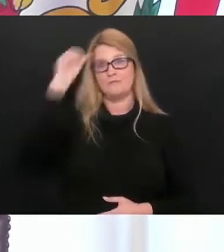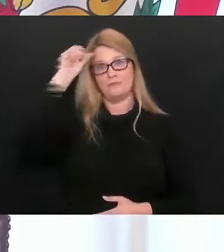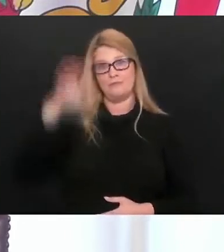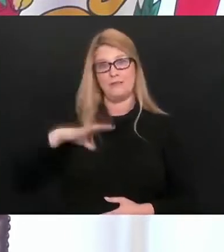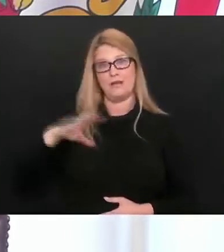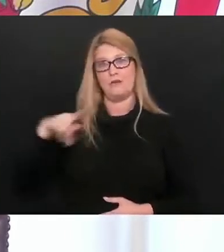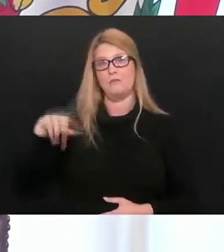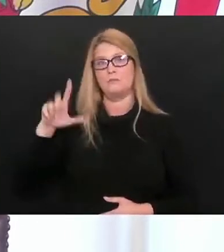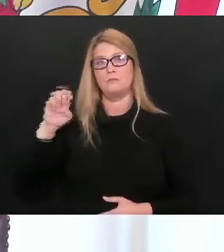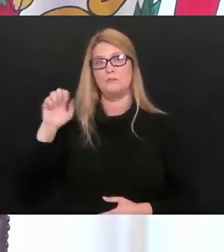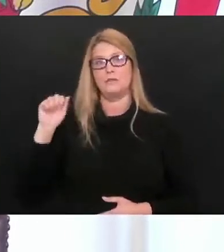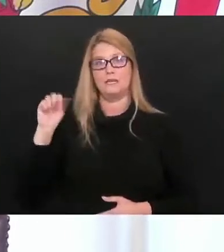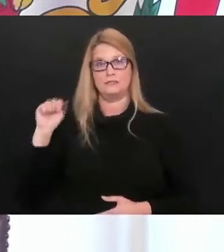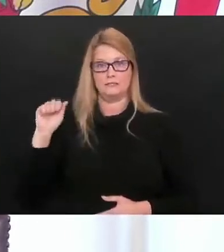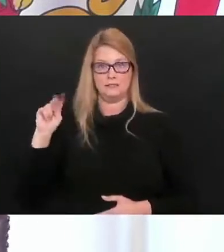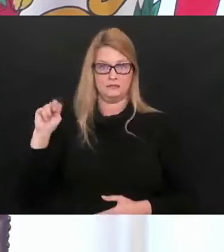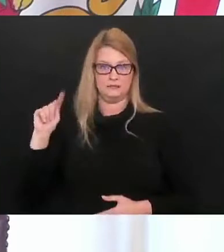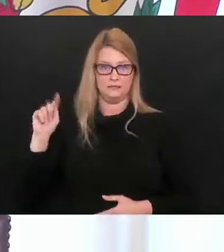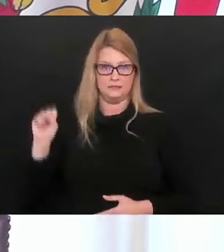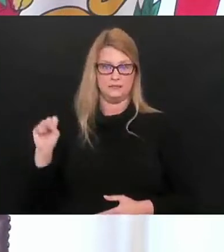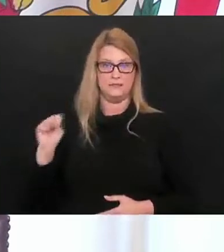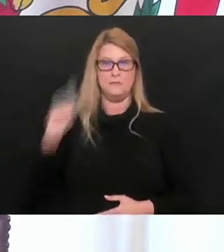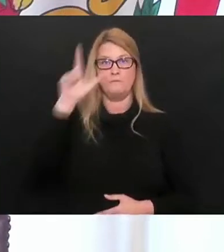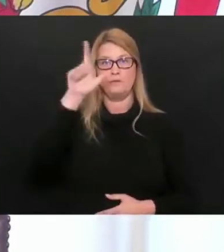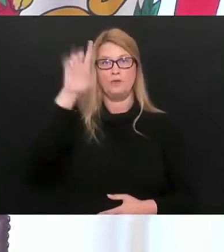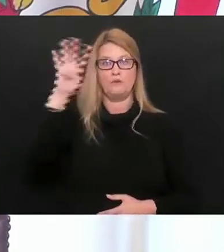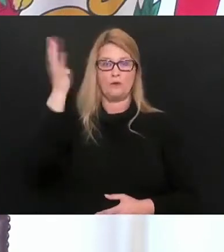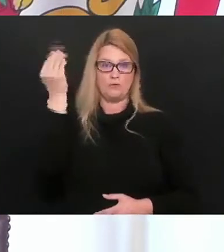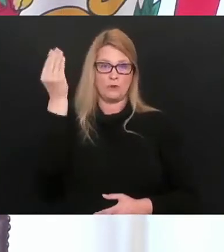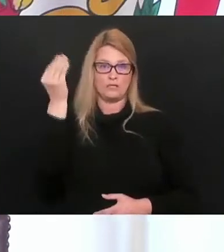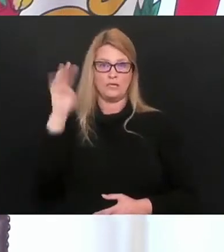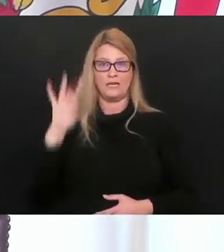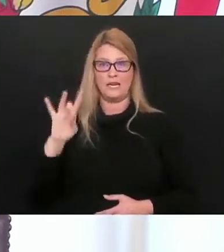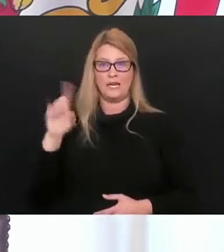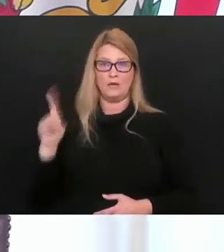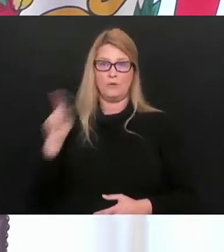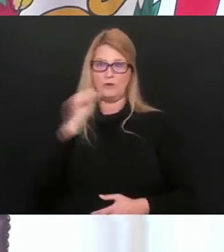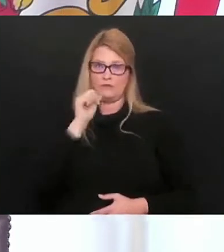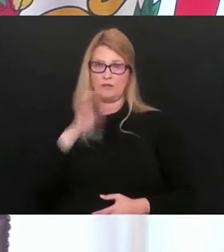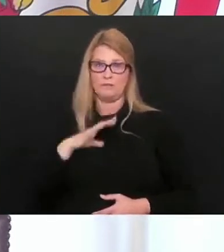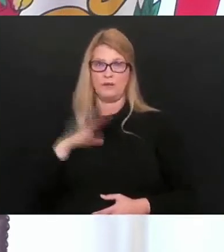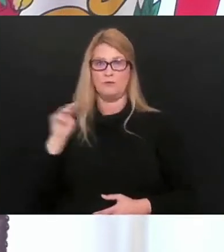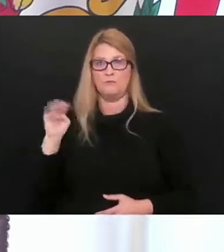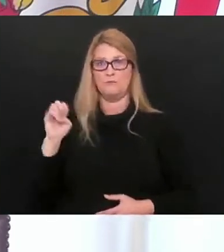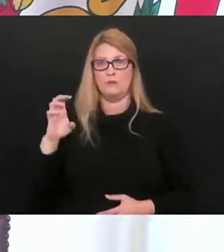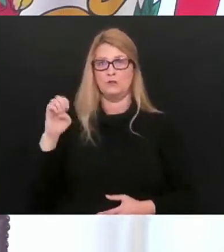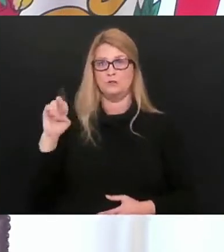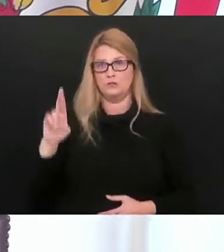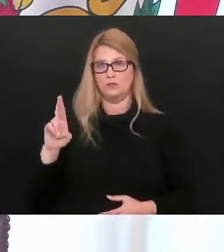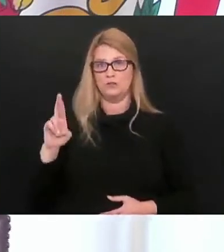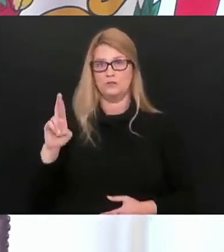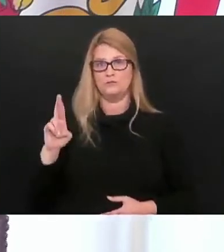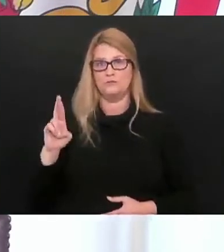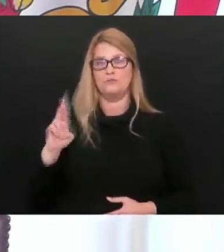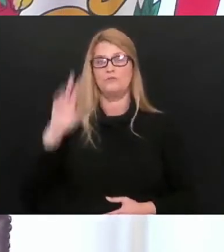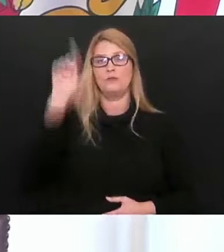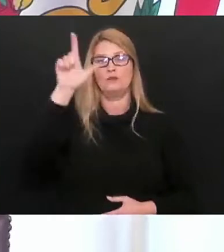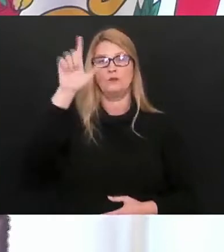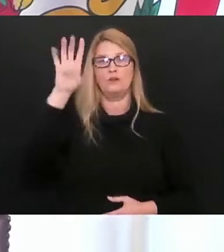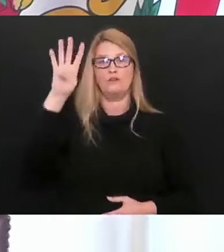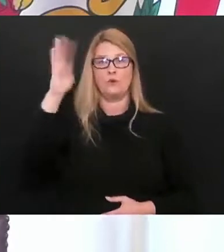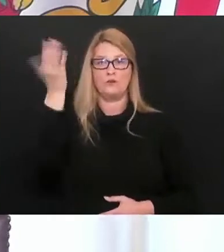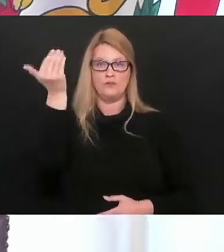Pleasence County. Our 2,414th death is a 71-year-old female from Mercer County. Our 2